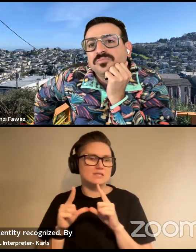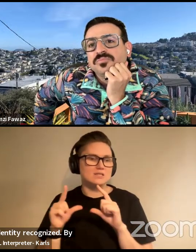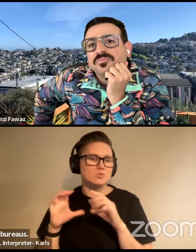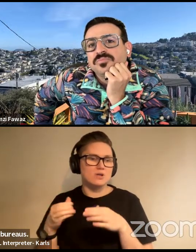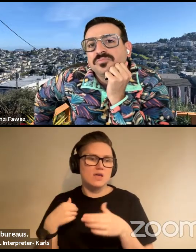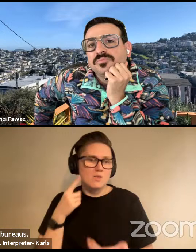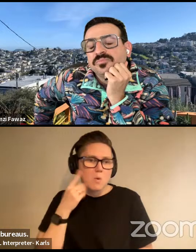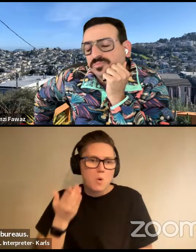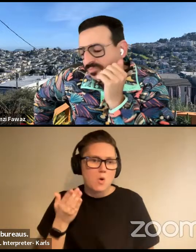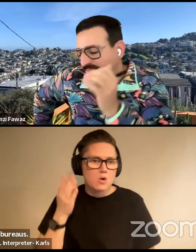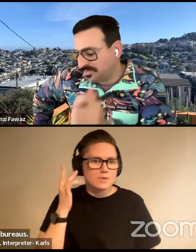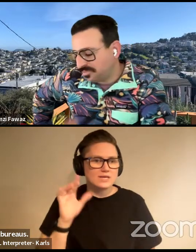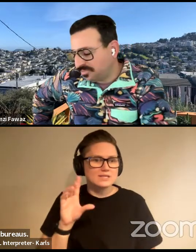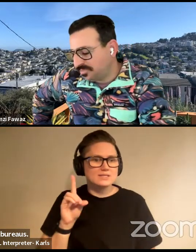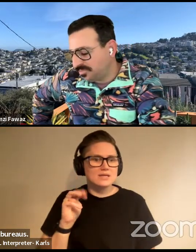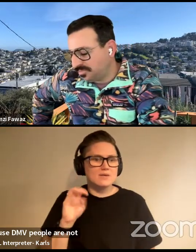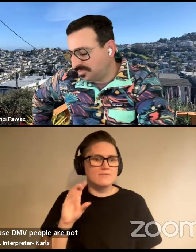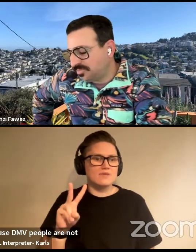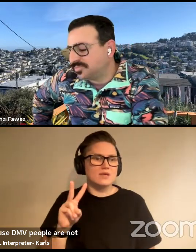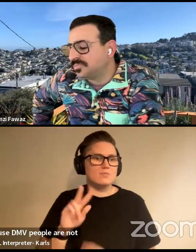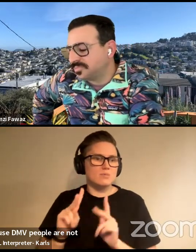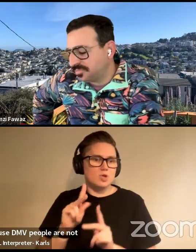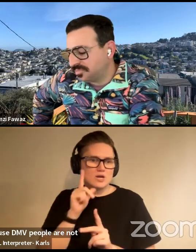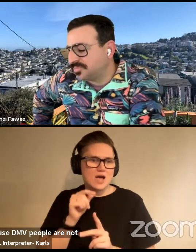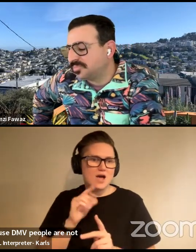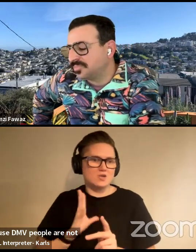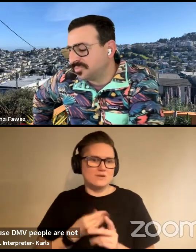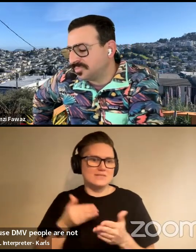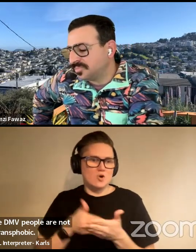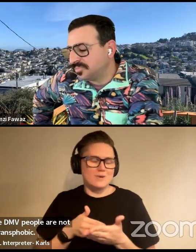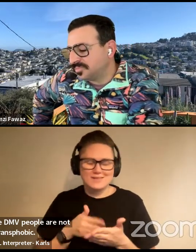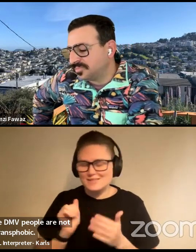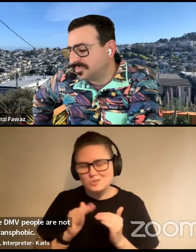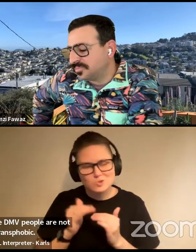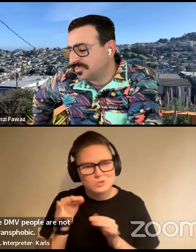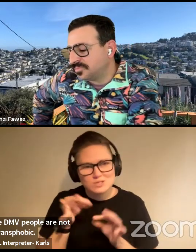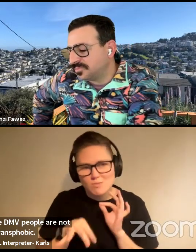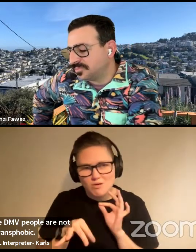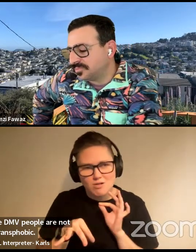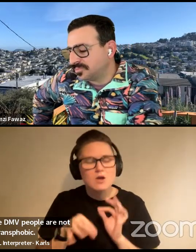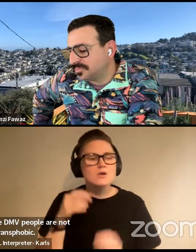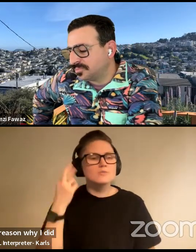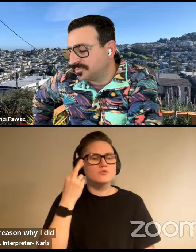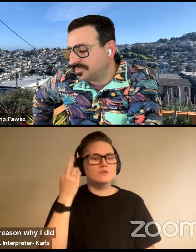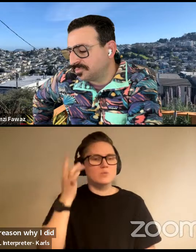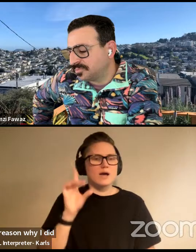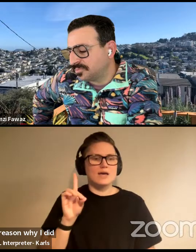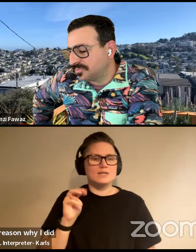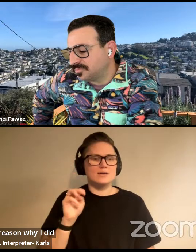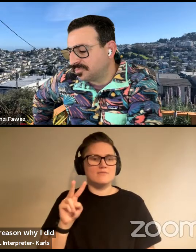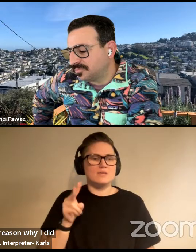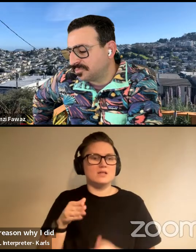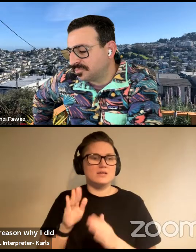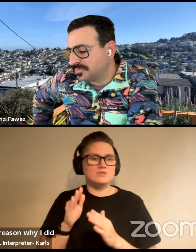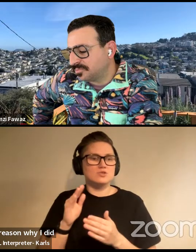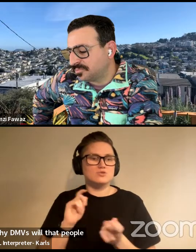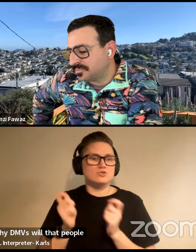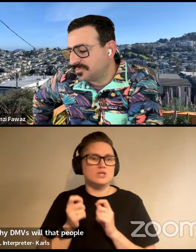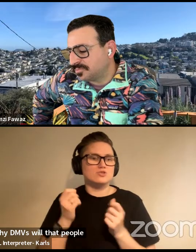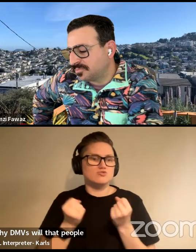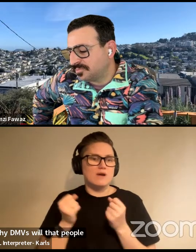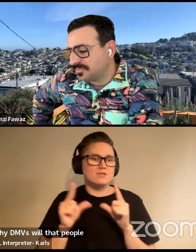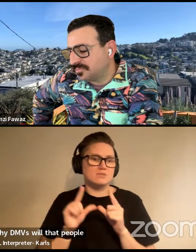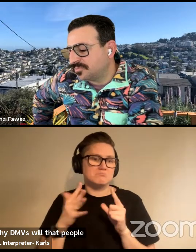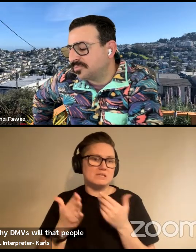DMV people are not homophobic or transphobic. That's too simple. The reason why DMVs will let people change their driver's license relatively easily